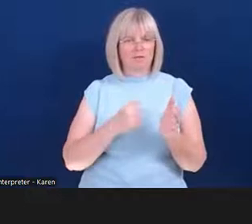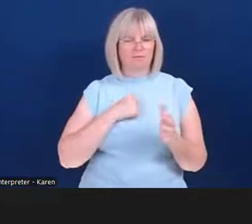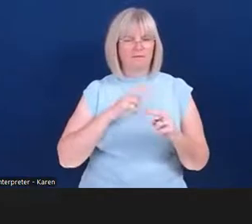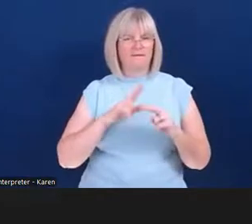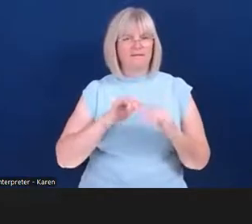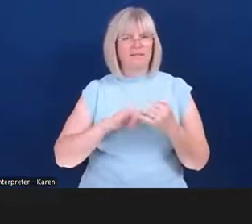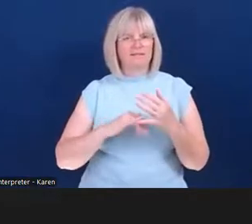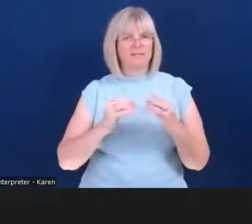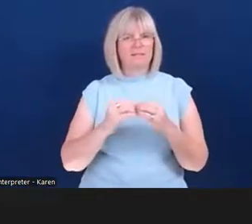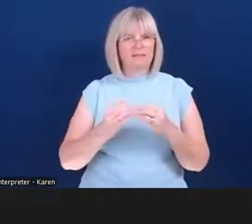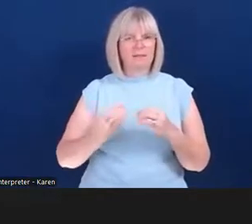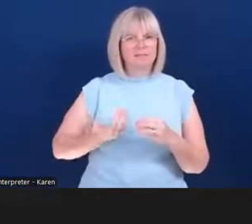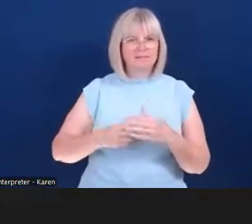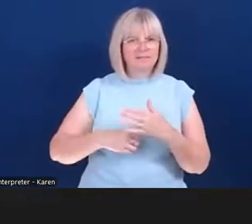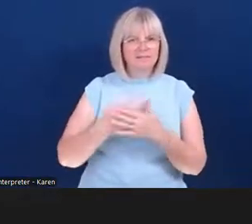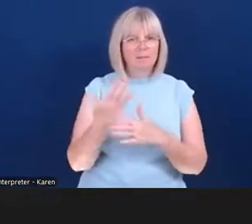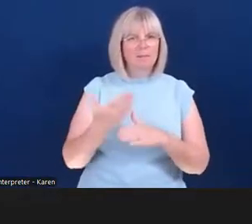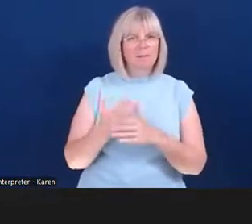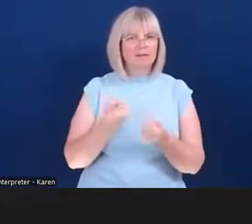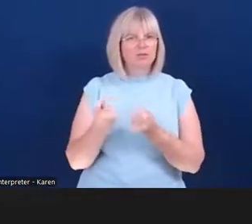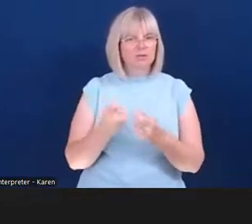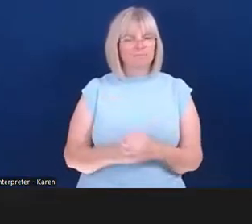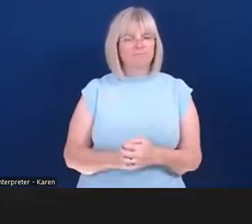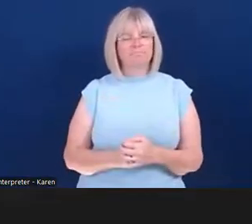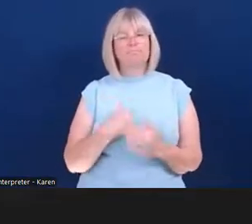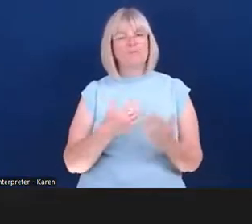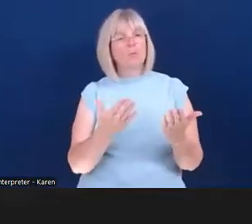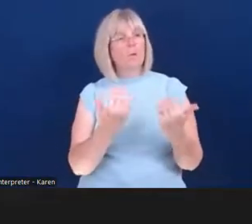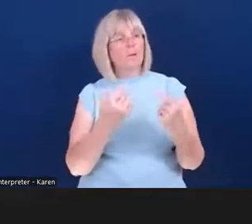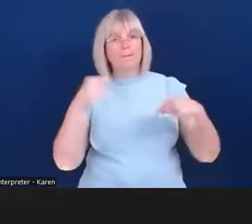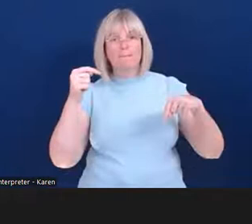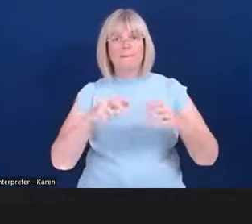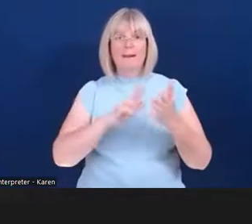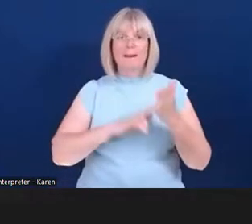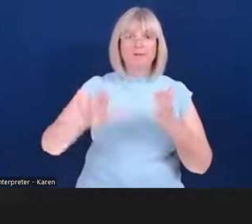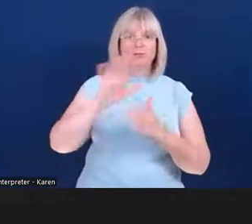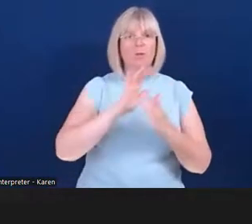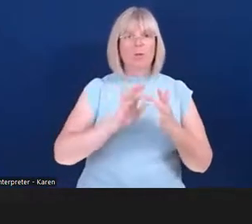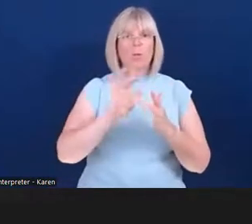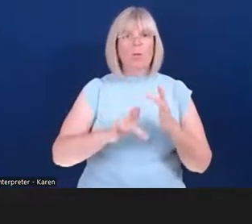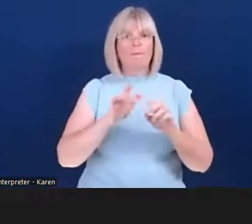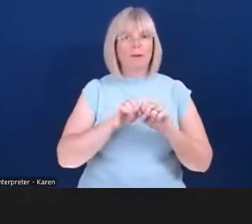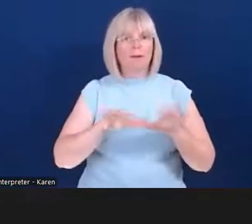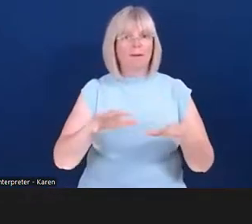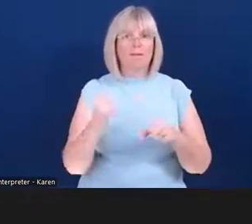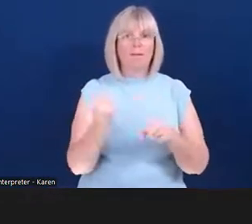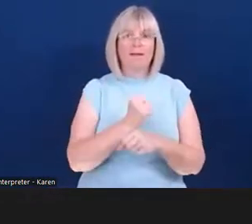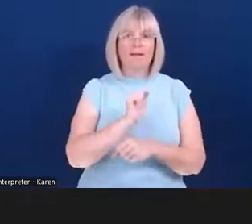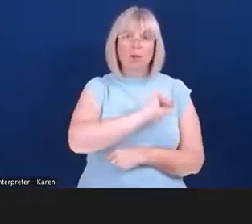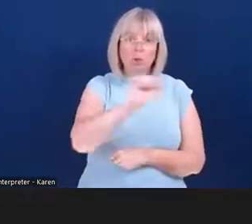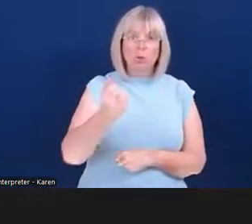joining us today. And welcome to this FSB national webinar on making your business an inclusive workplace.